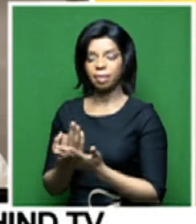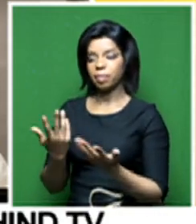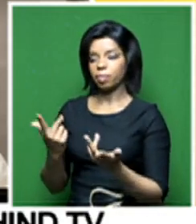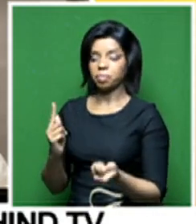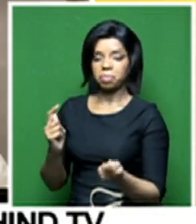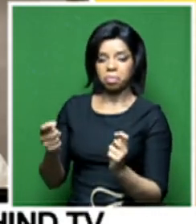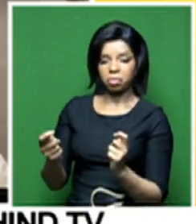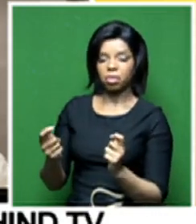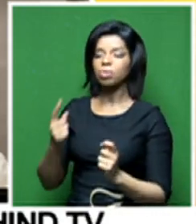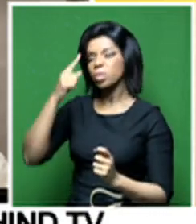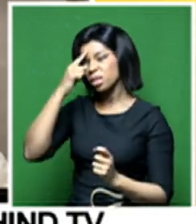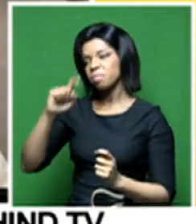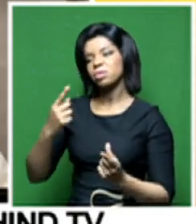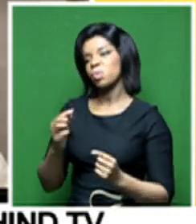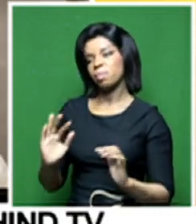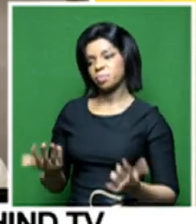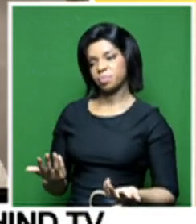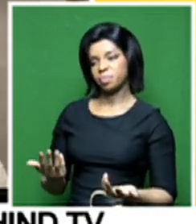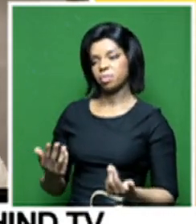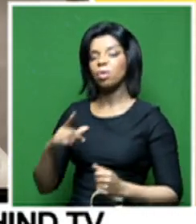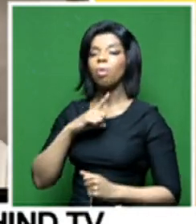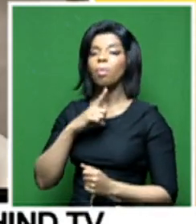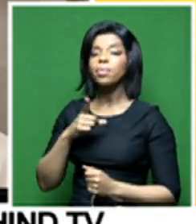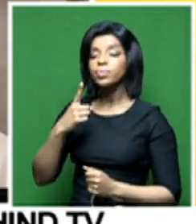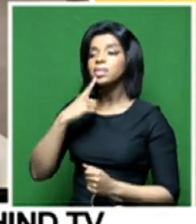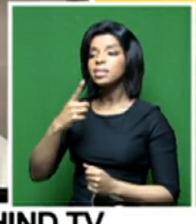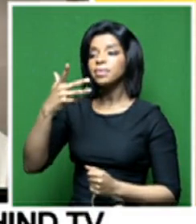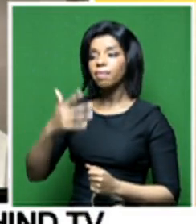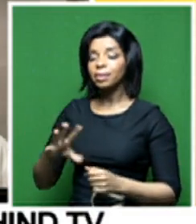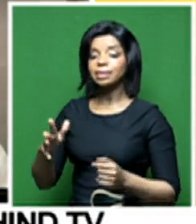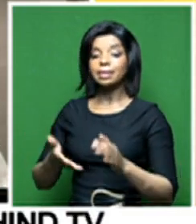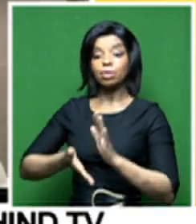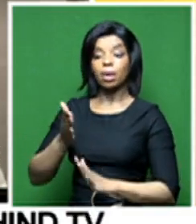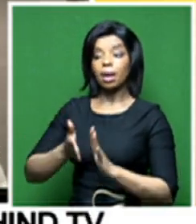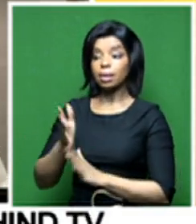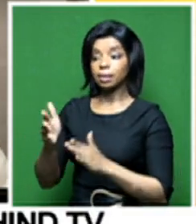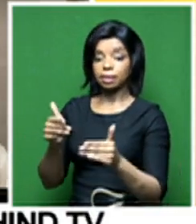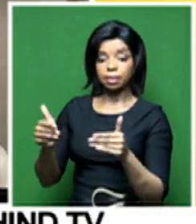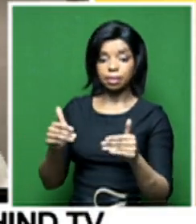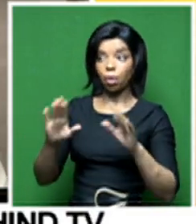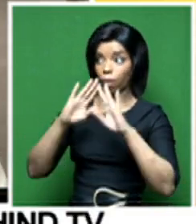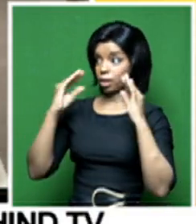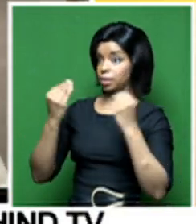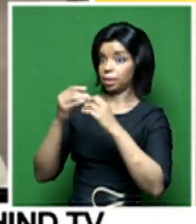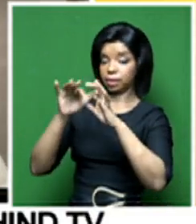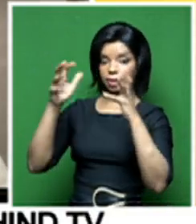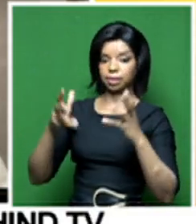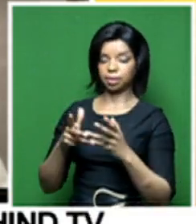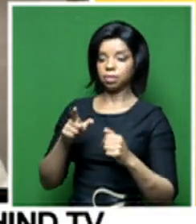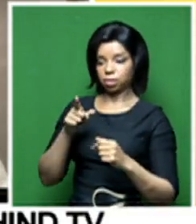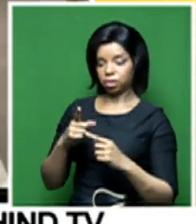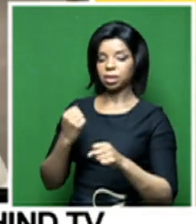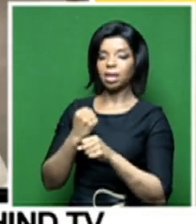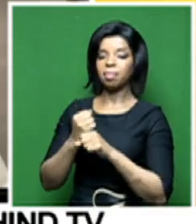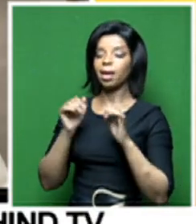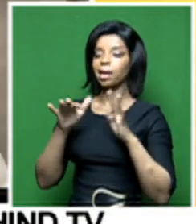issues about the running of the organization and that is also deterring people from wanting to step forward and pay their licenses. Wayne, this